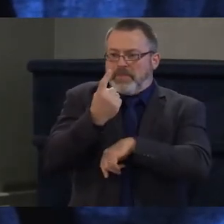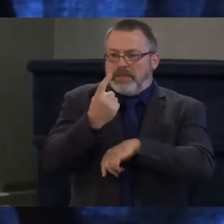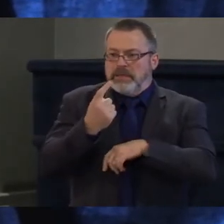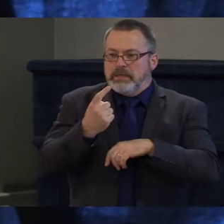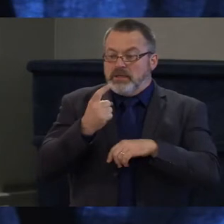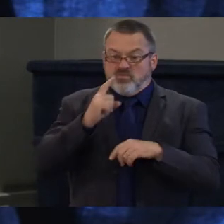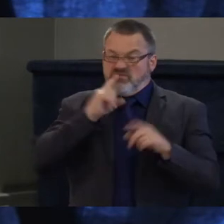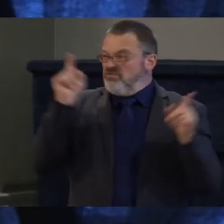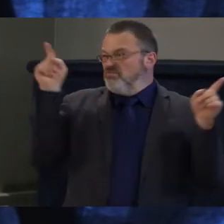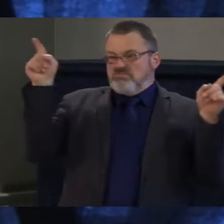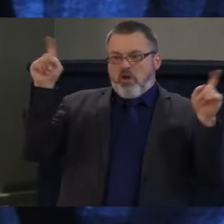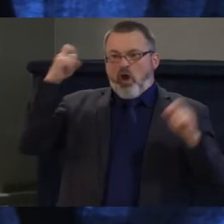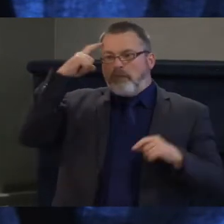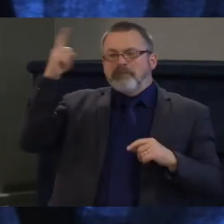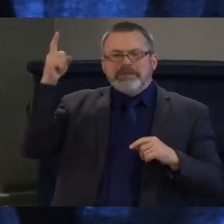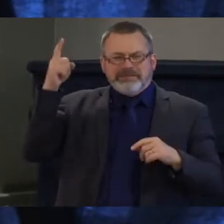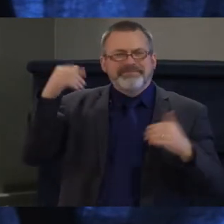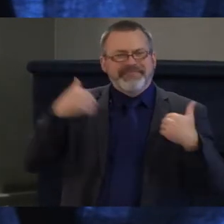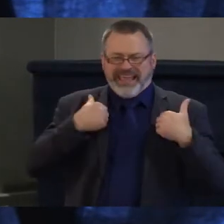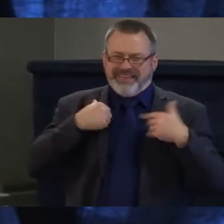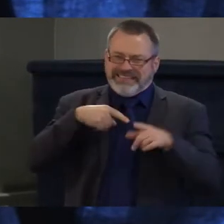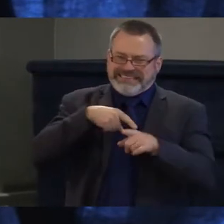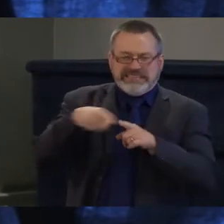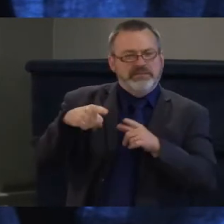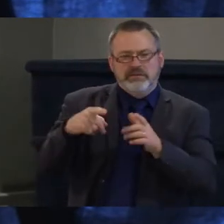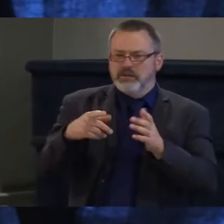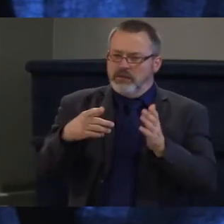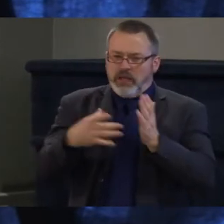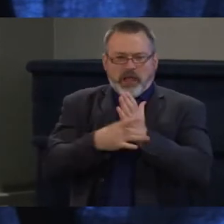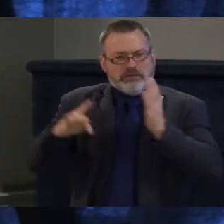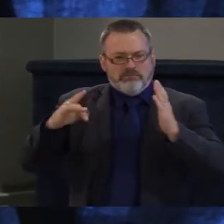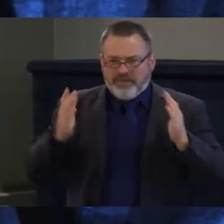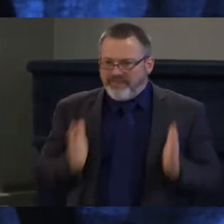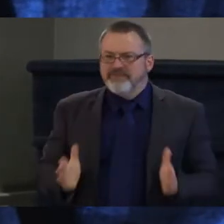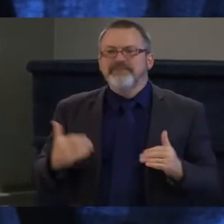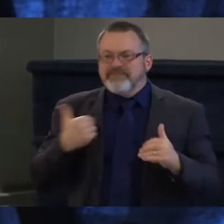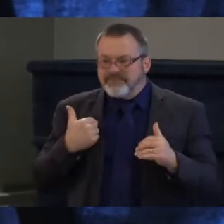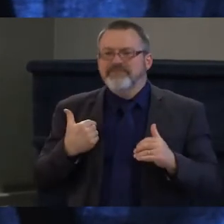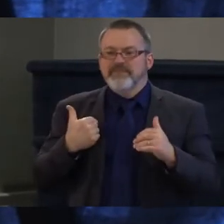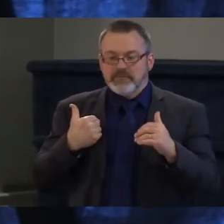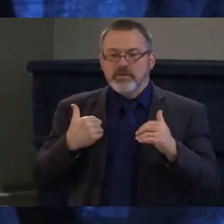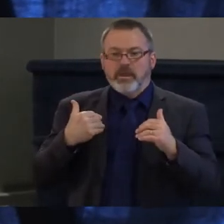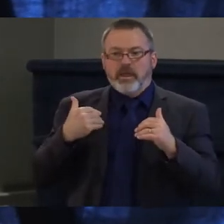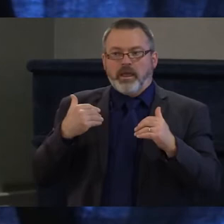continue to be allies, but look to you for the expertise.